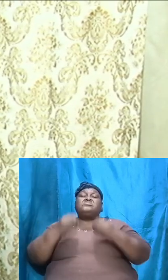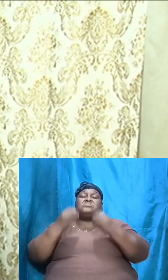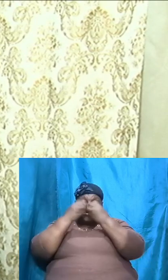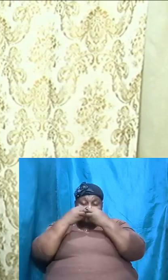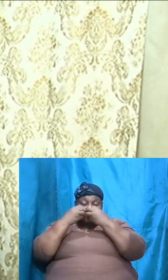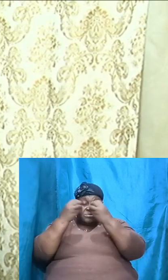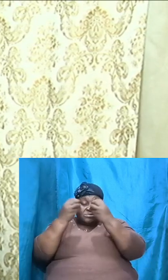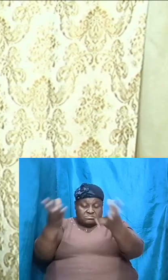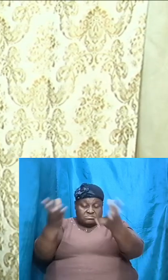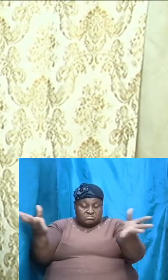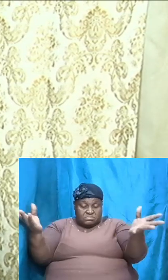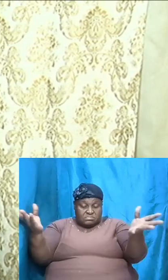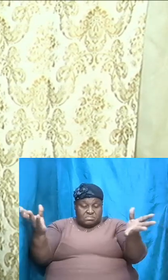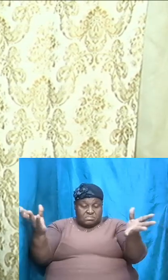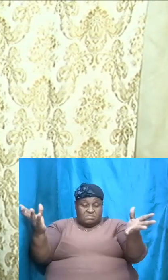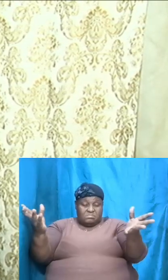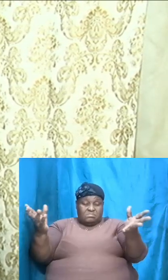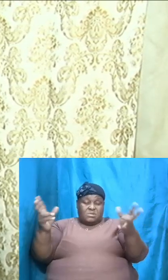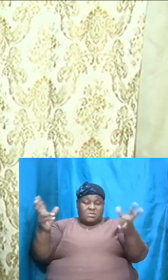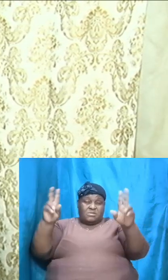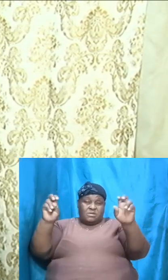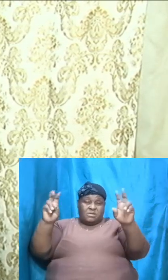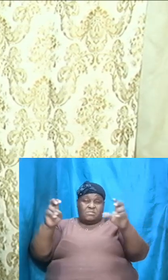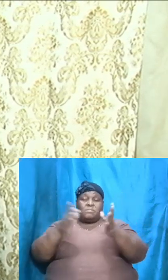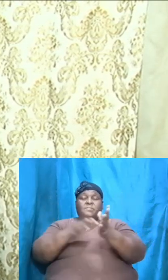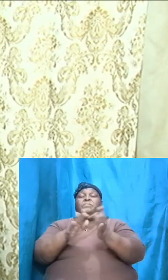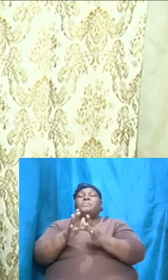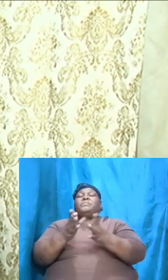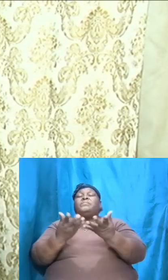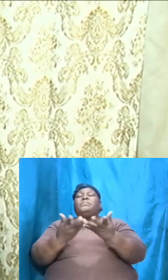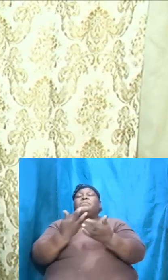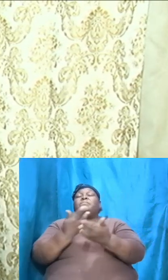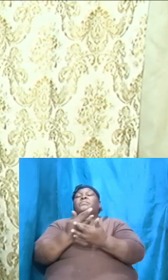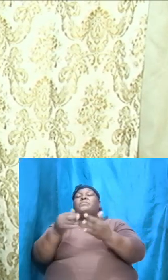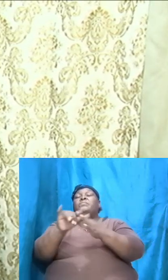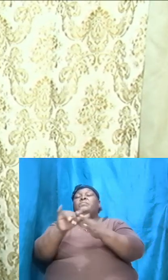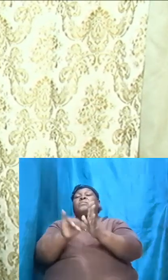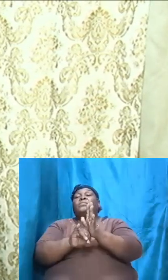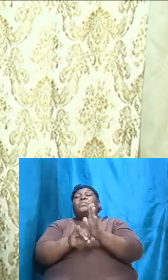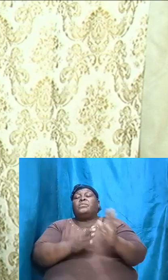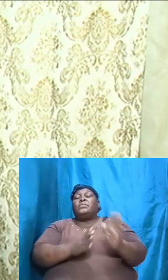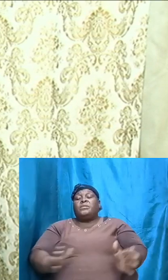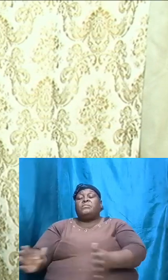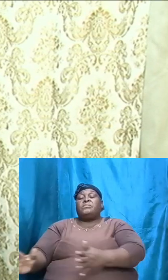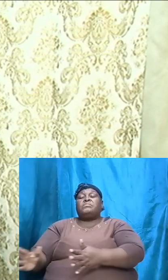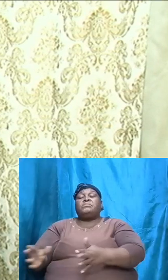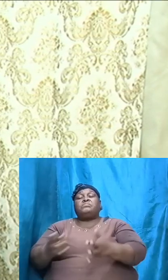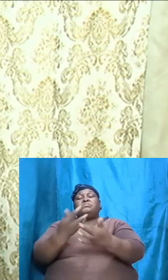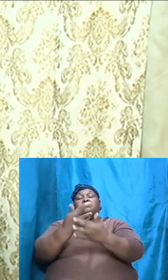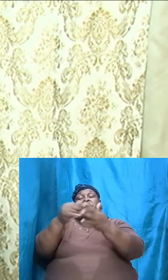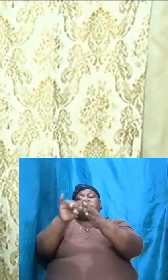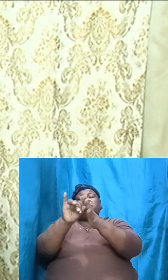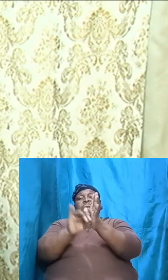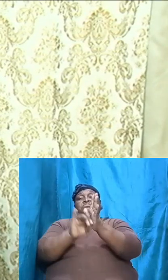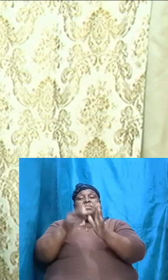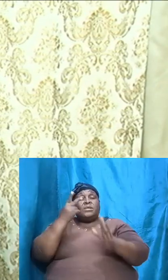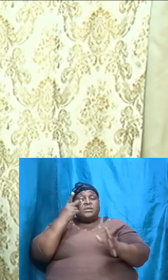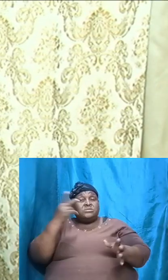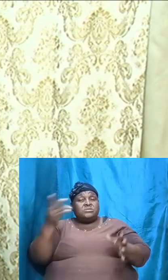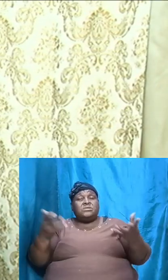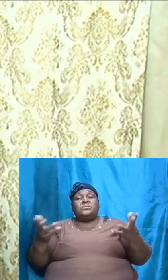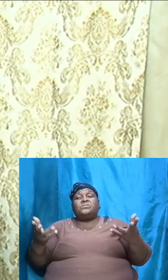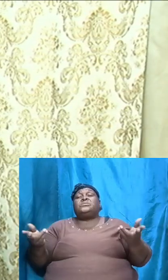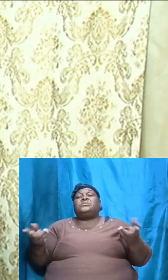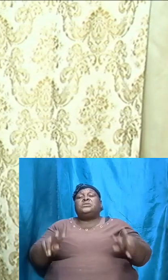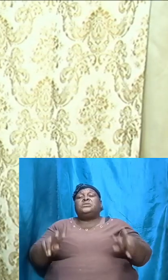an introduction to the theme of the Bible which is redemption the plan of redemption and we see what happened here the